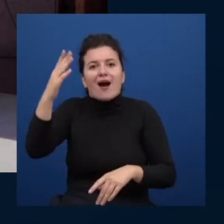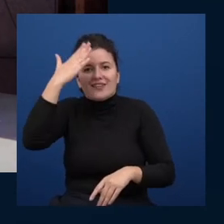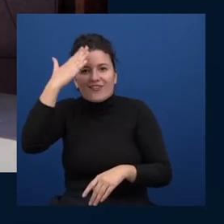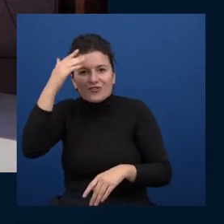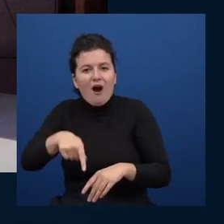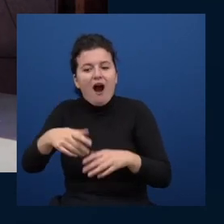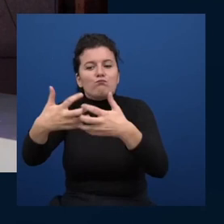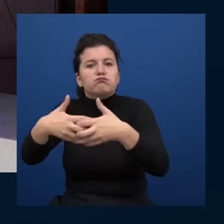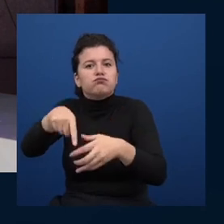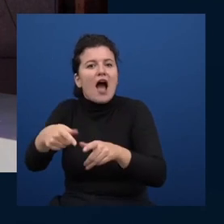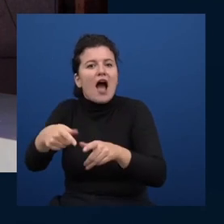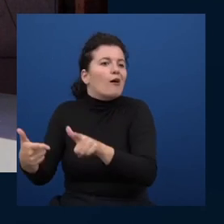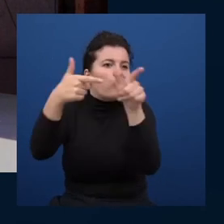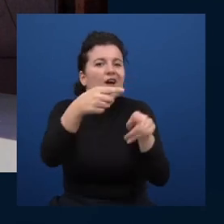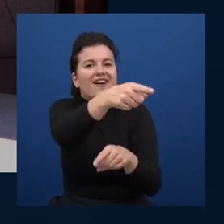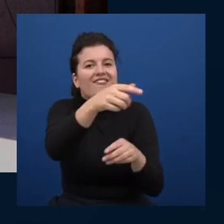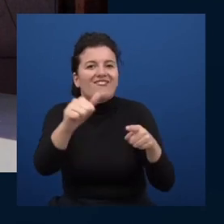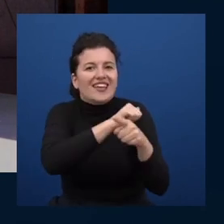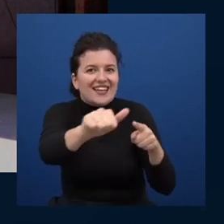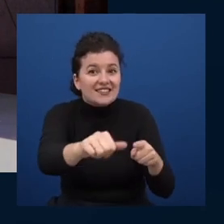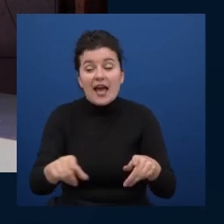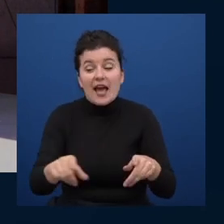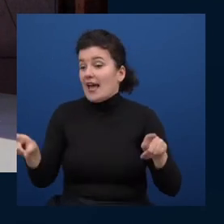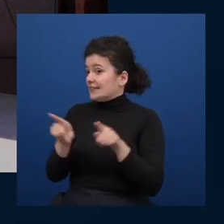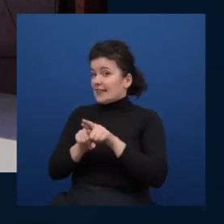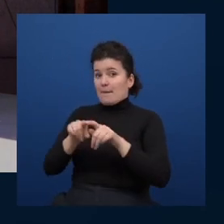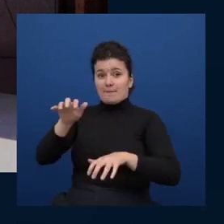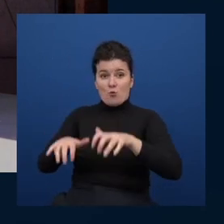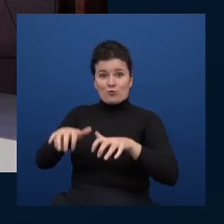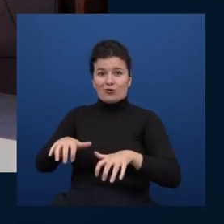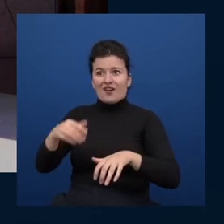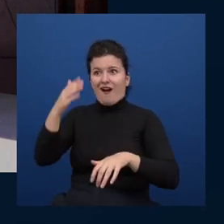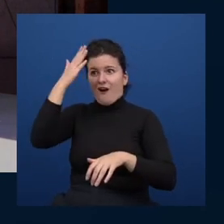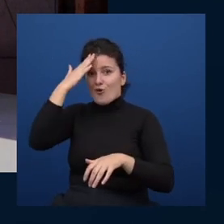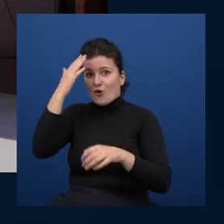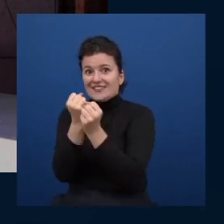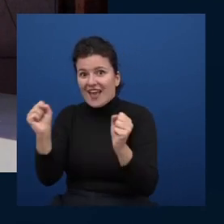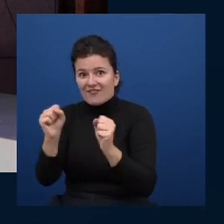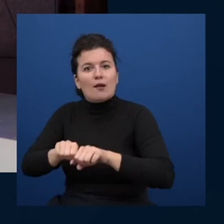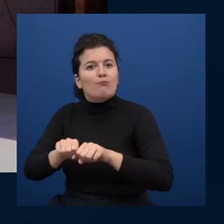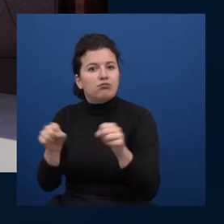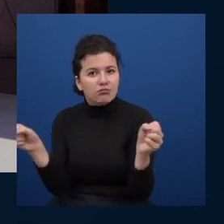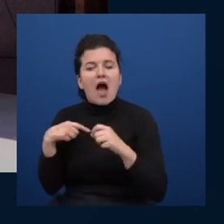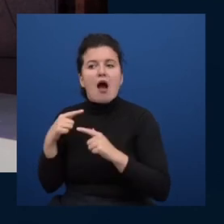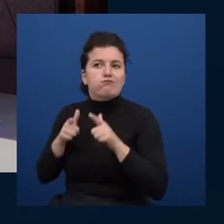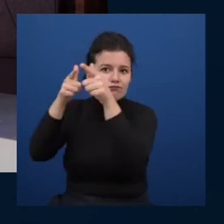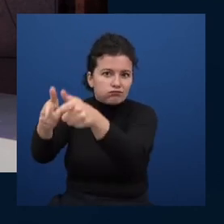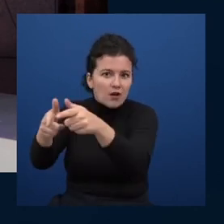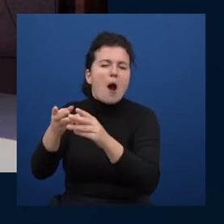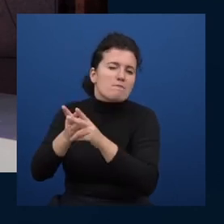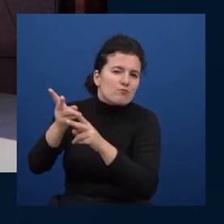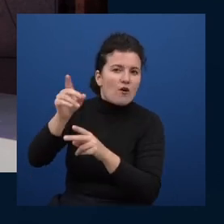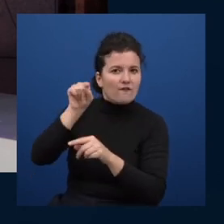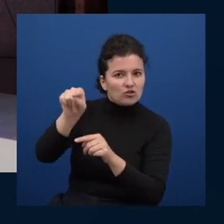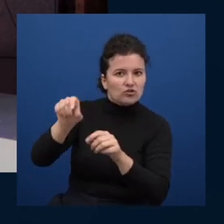the time comes and i can acknowledge it and build it into my software i feel like a lot of issues on github are like it